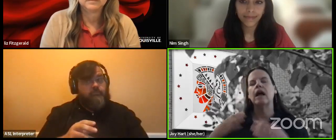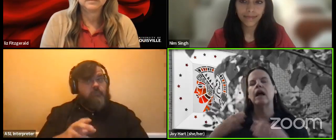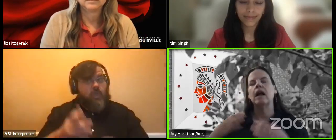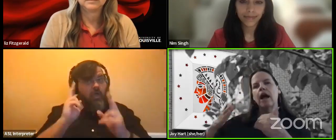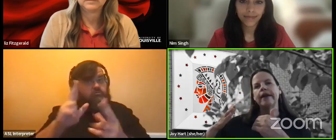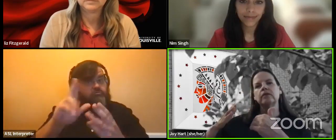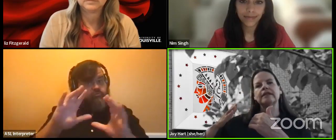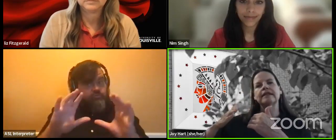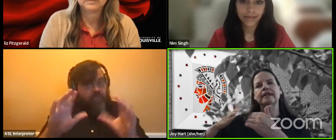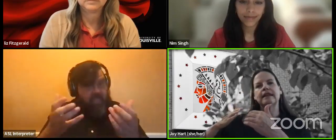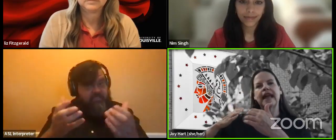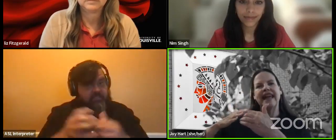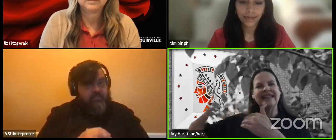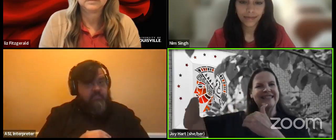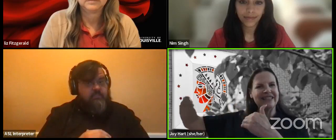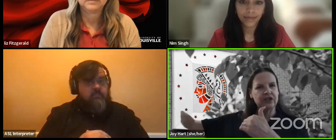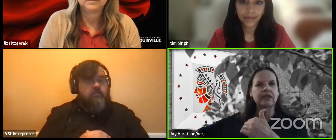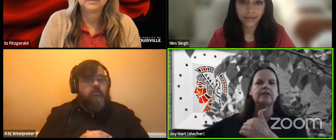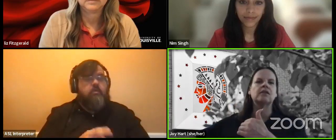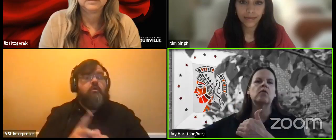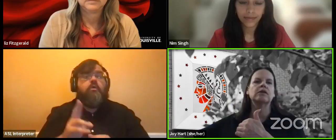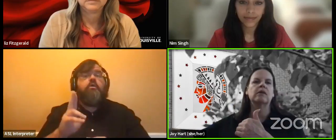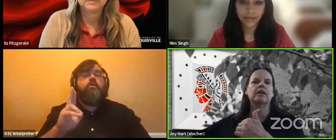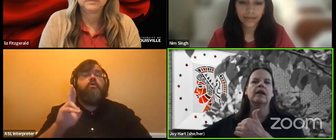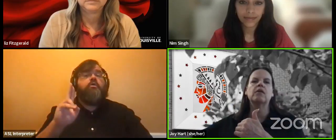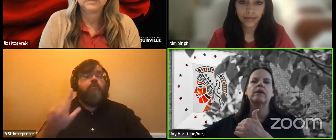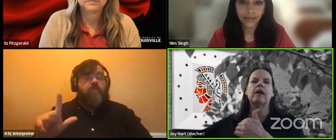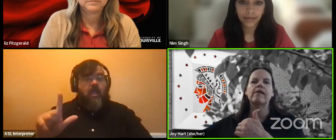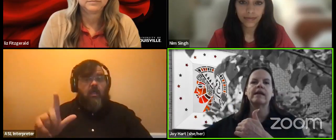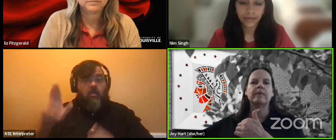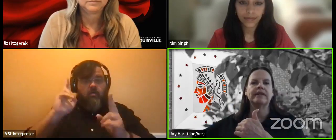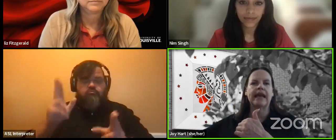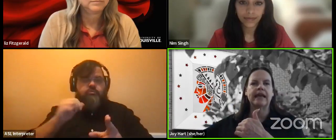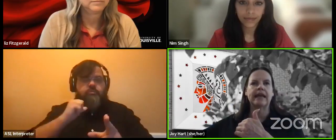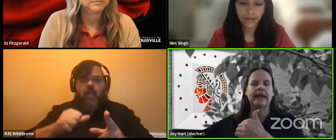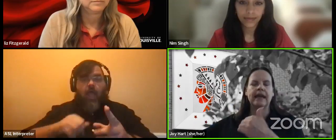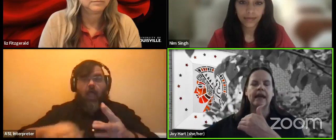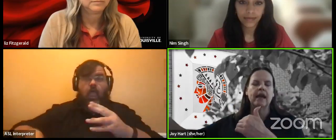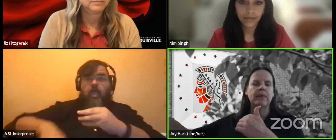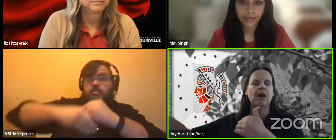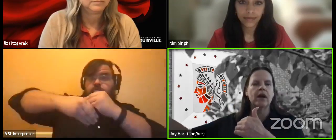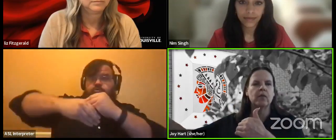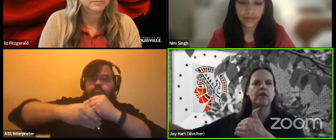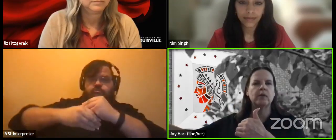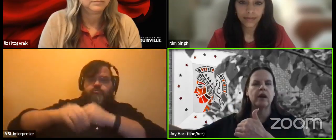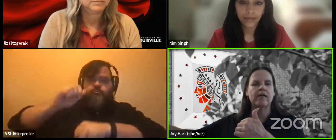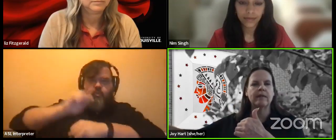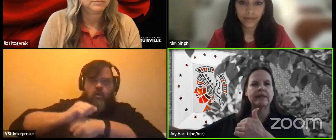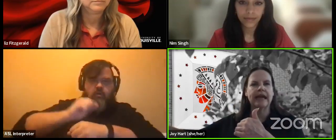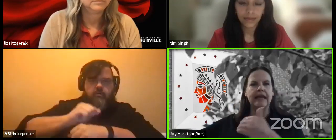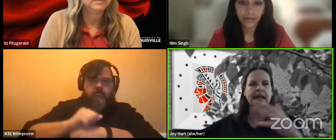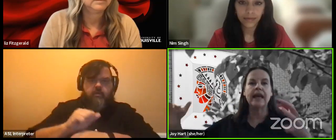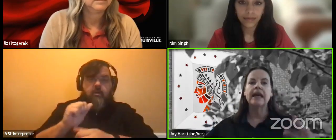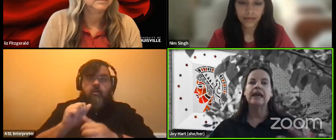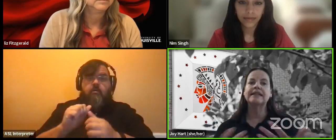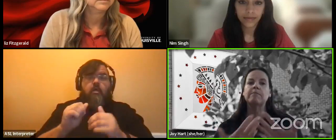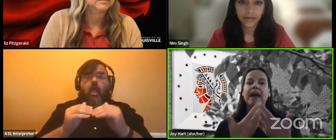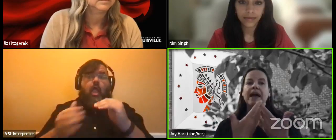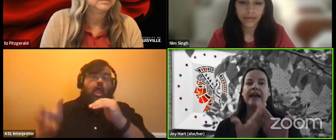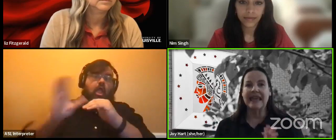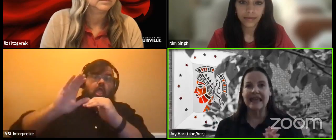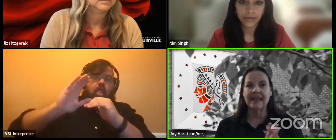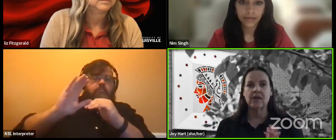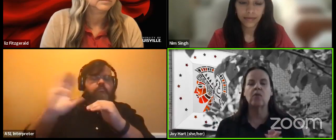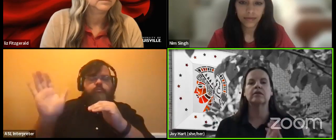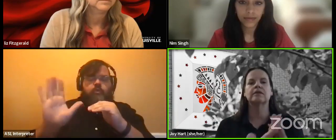UofL, honors isn't an addition to coursework that you would already be taking beyond what you would already be taking. It's